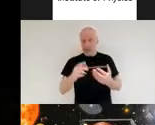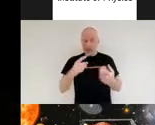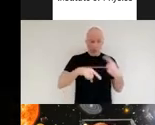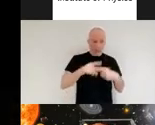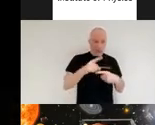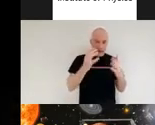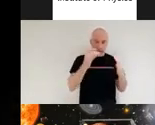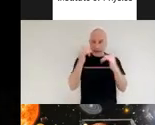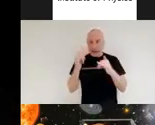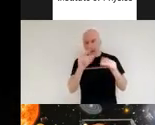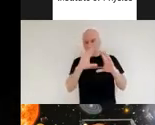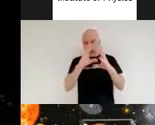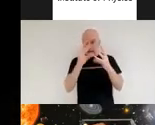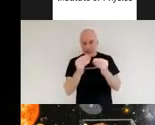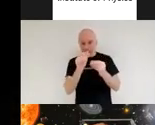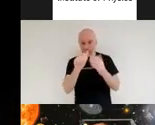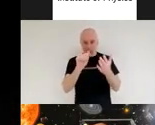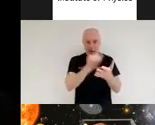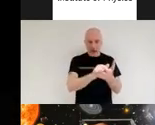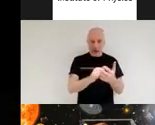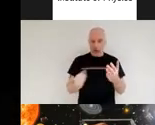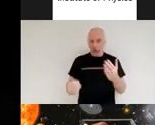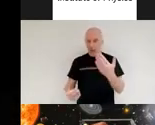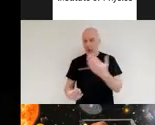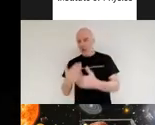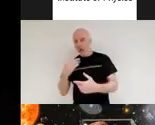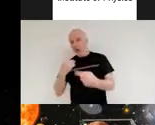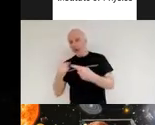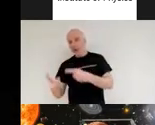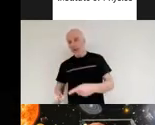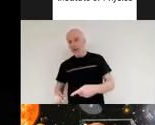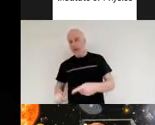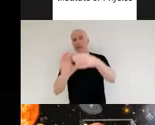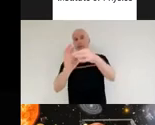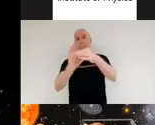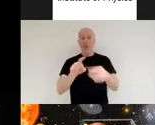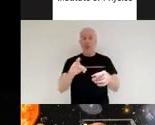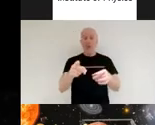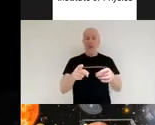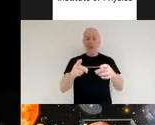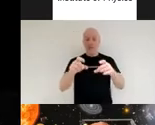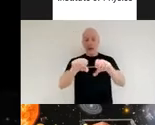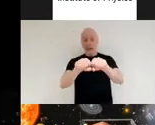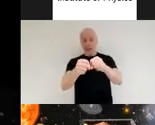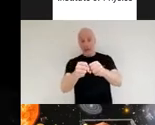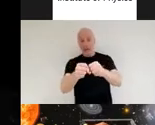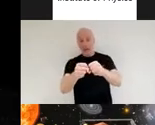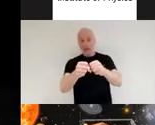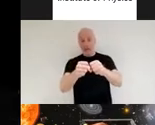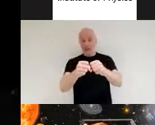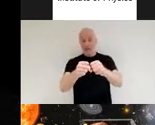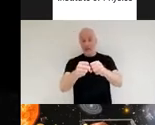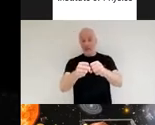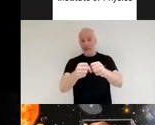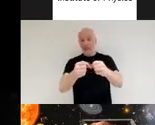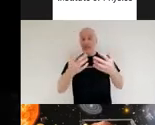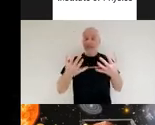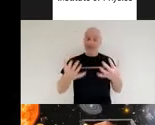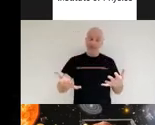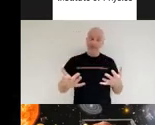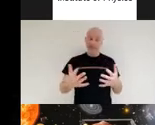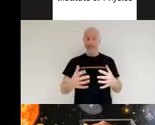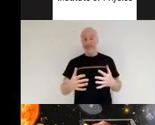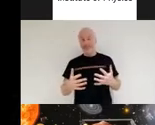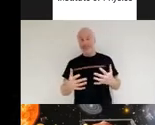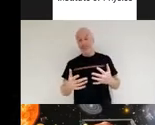everything worked do we need to send new commands is it broken we'll see a bit later on why but the problem with the webb telescope